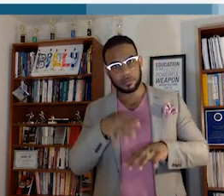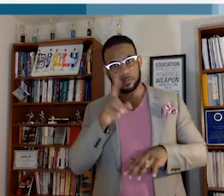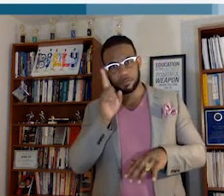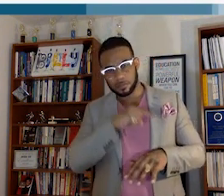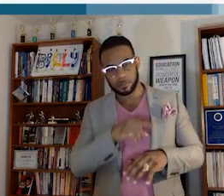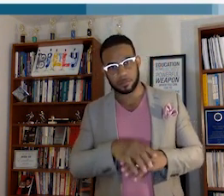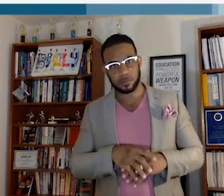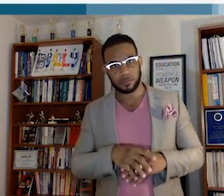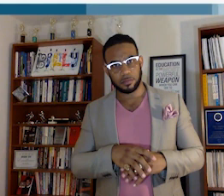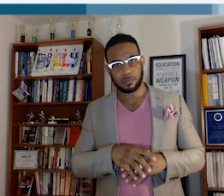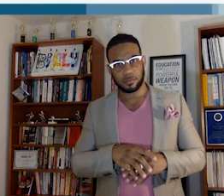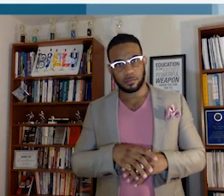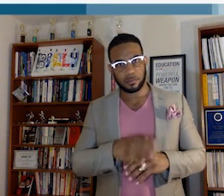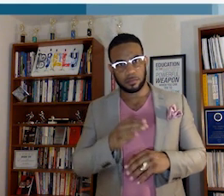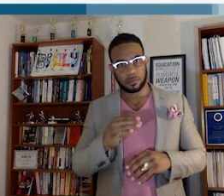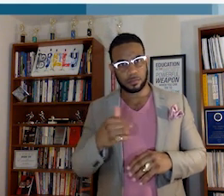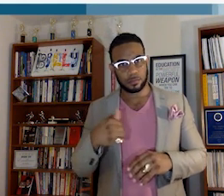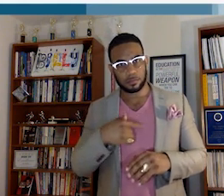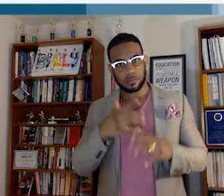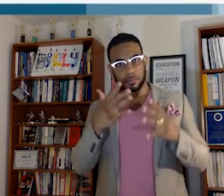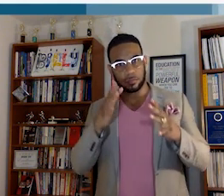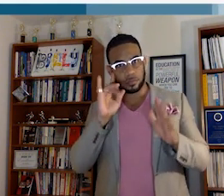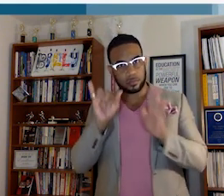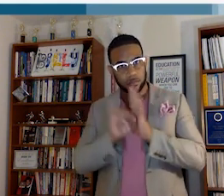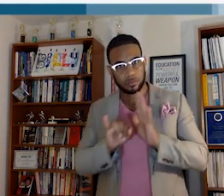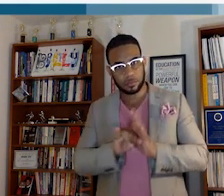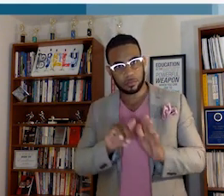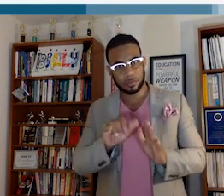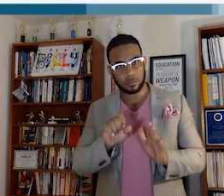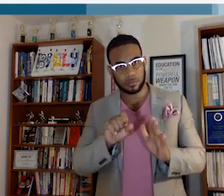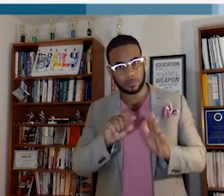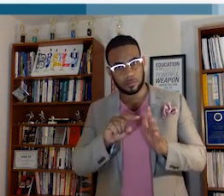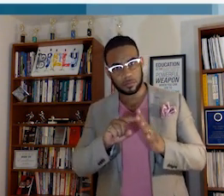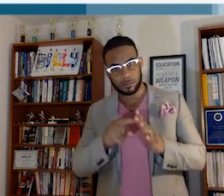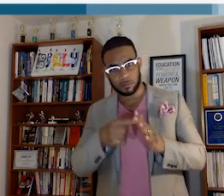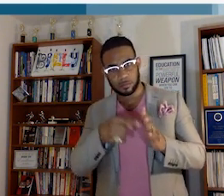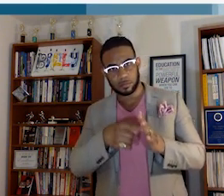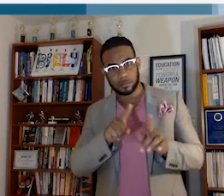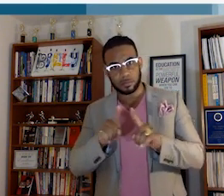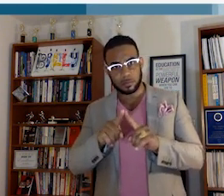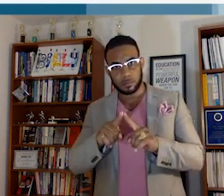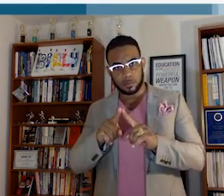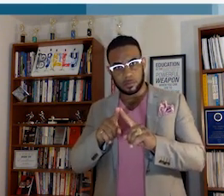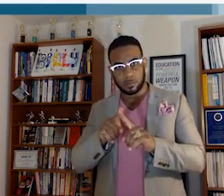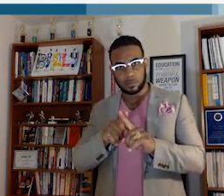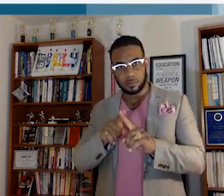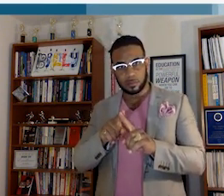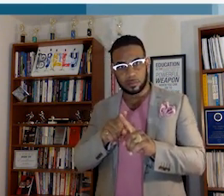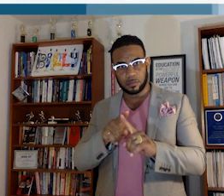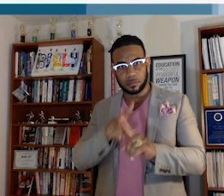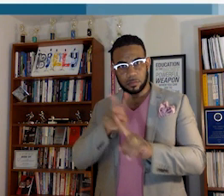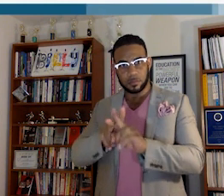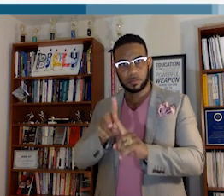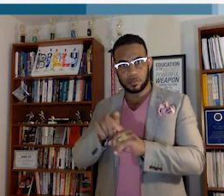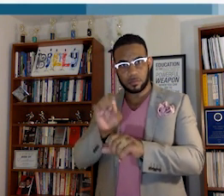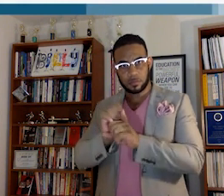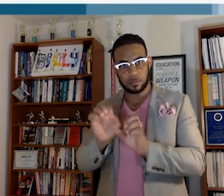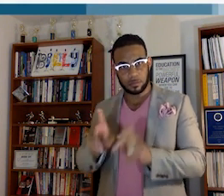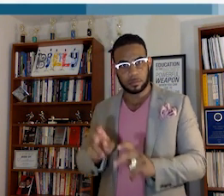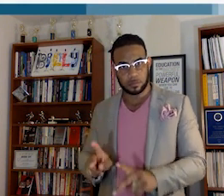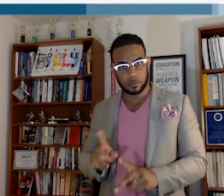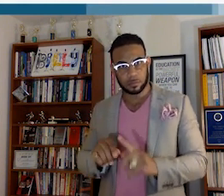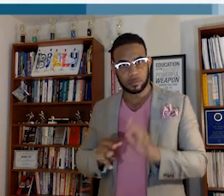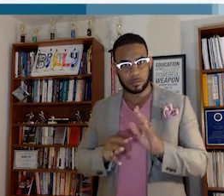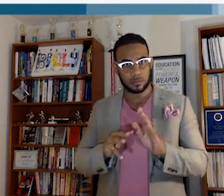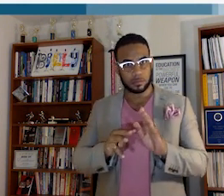and we've already identified that as an indicator, but it also plays to job opportunities